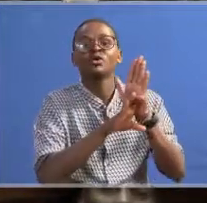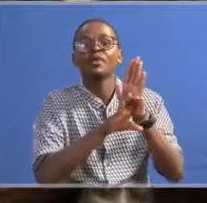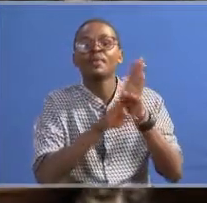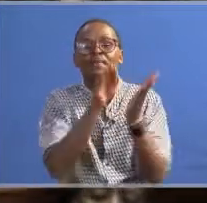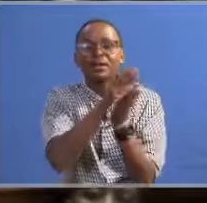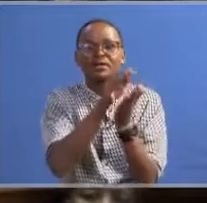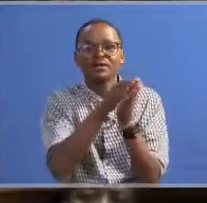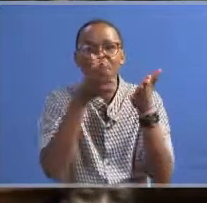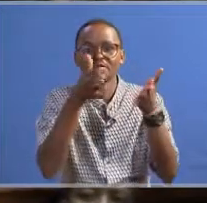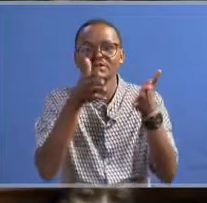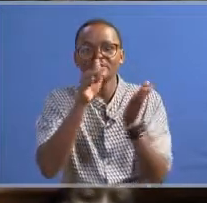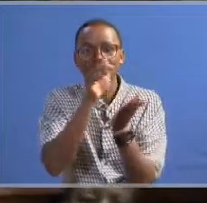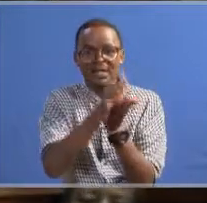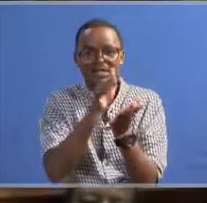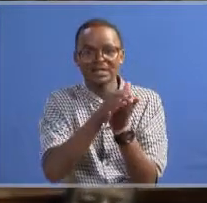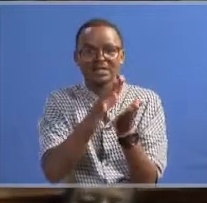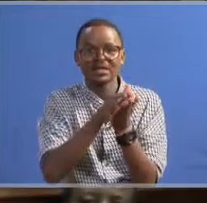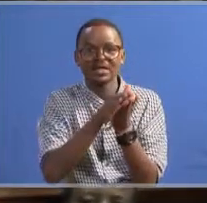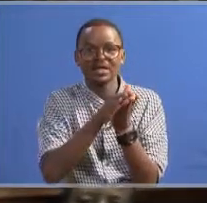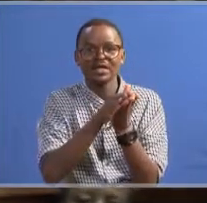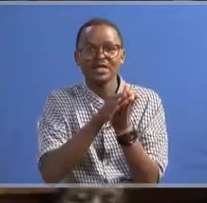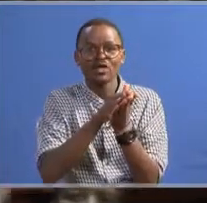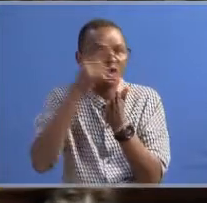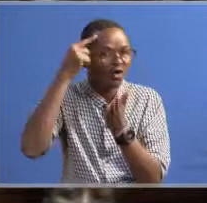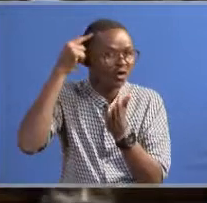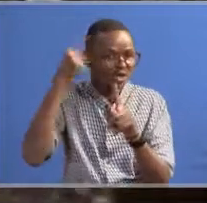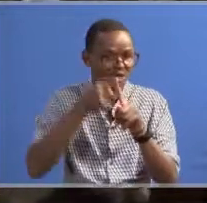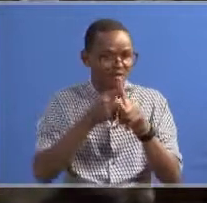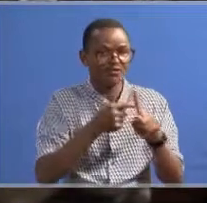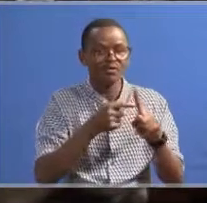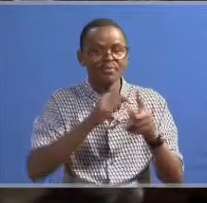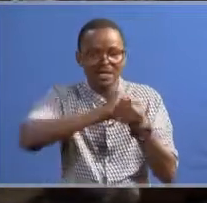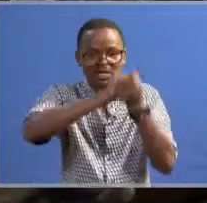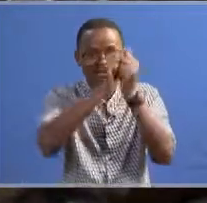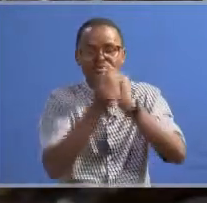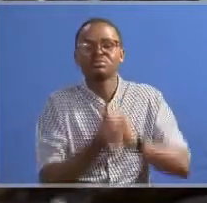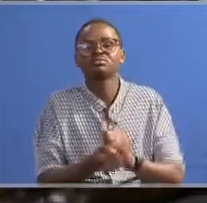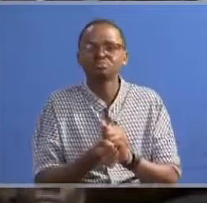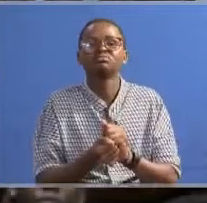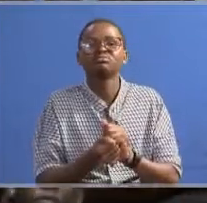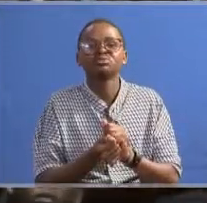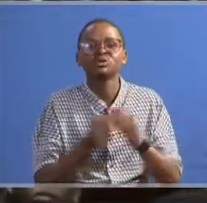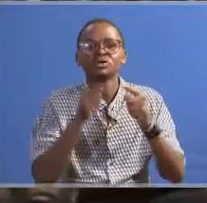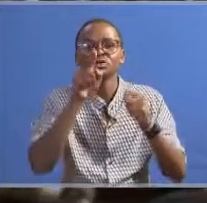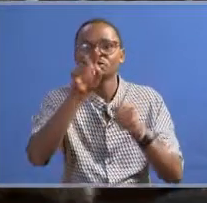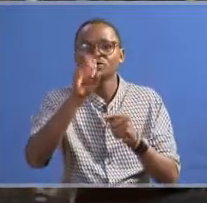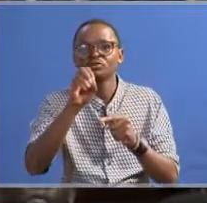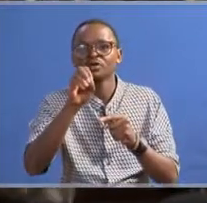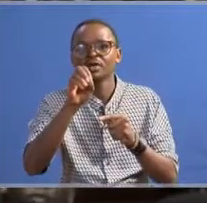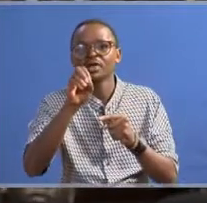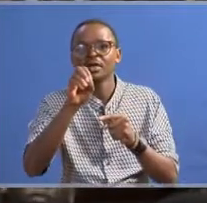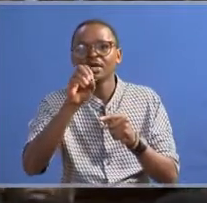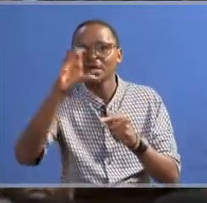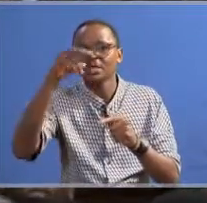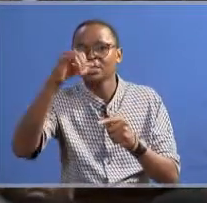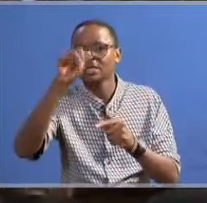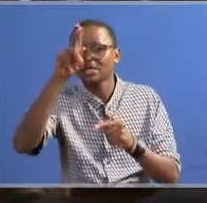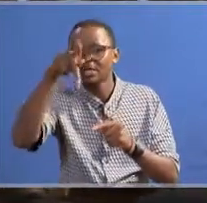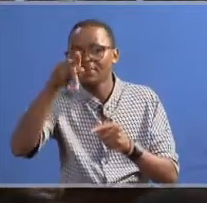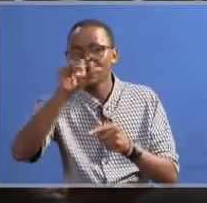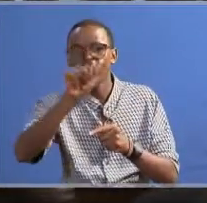and this petition emanating from the amendment to the Martian Shipping Act.